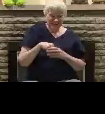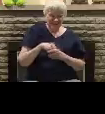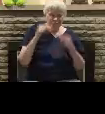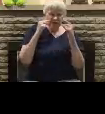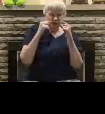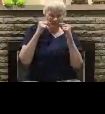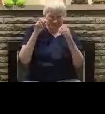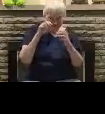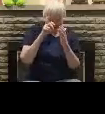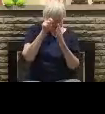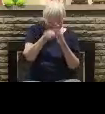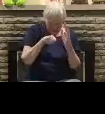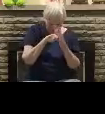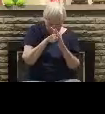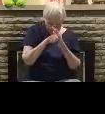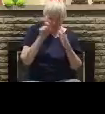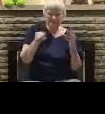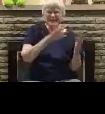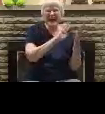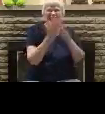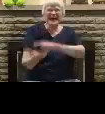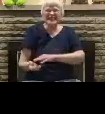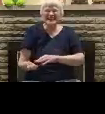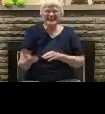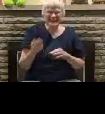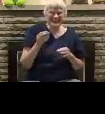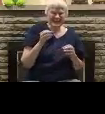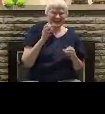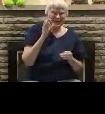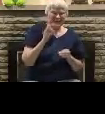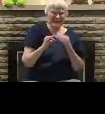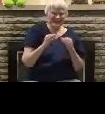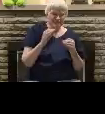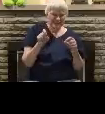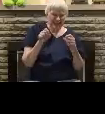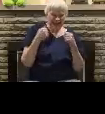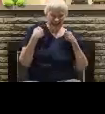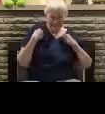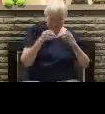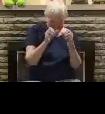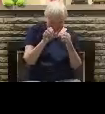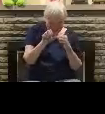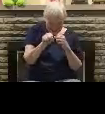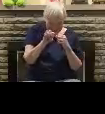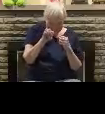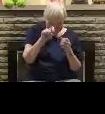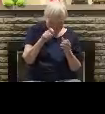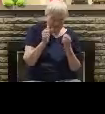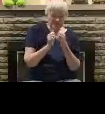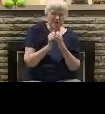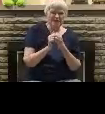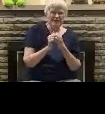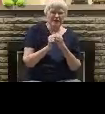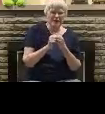a theocracy, it was a death penalty. We're not that, so we don't call for that. But it's worthy of death. And then it